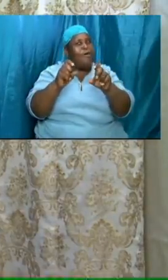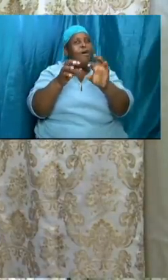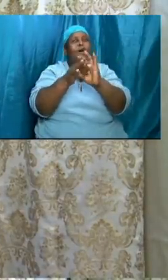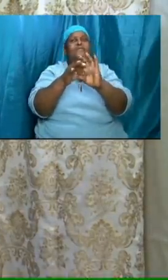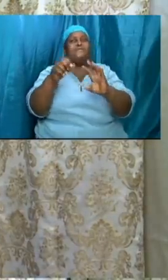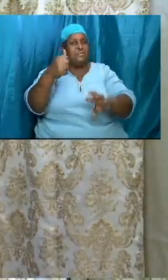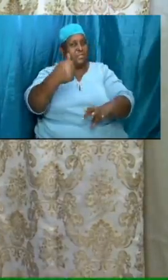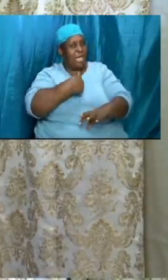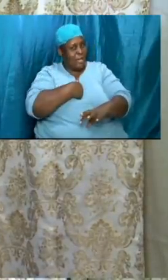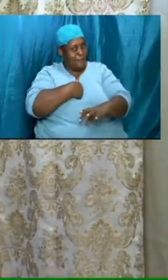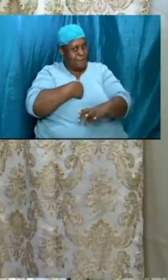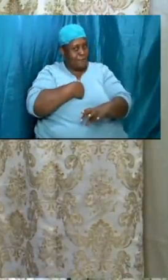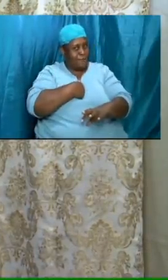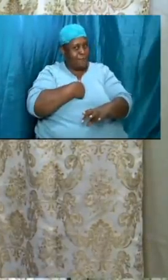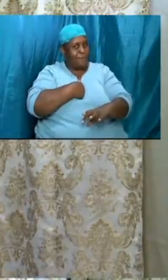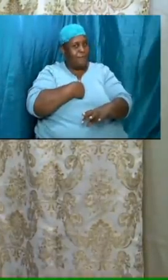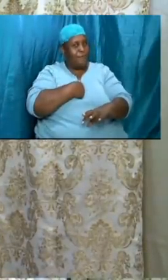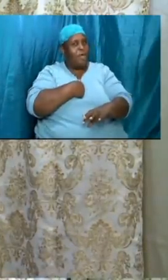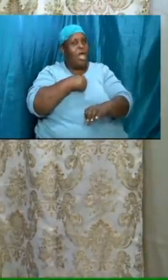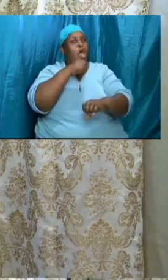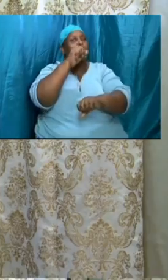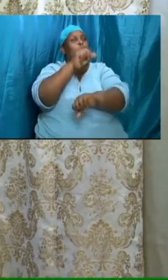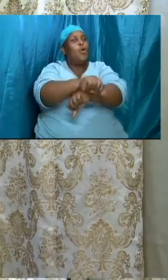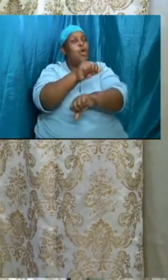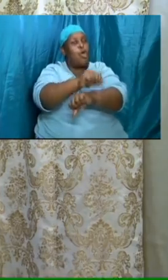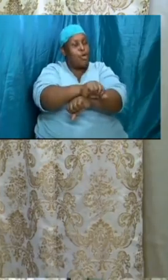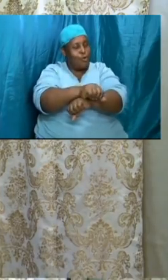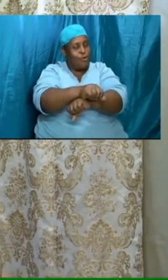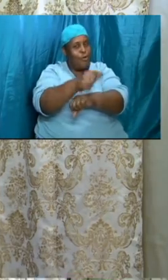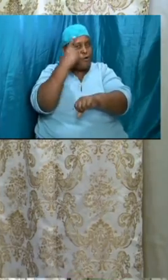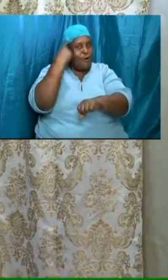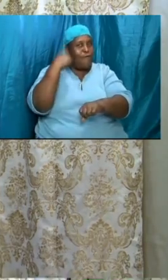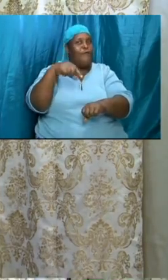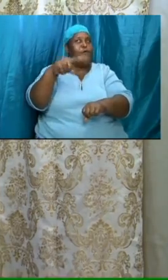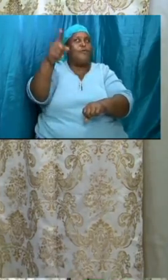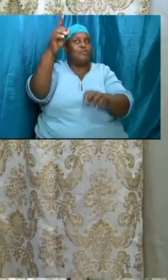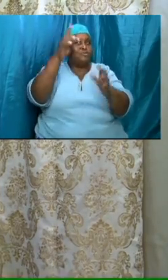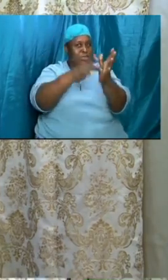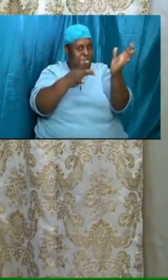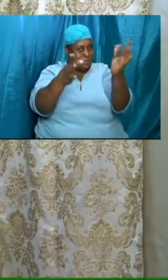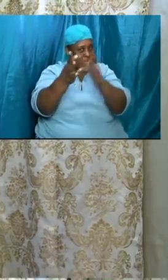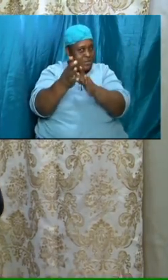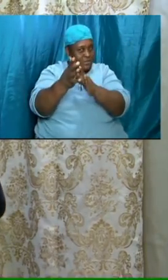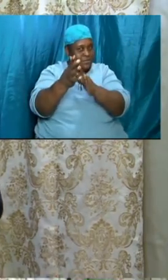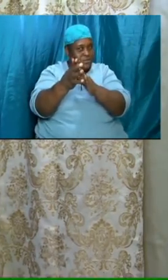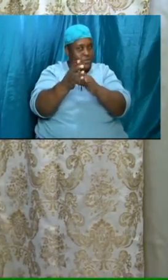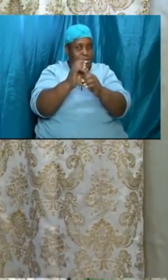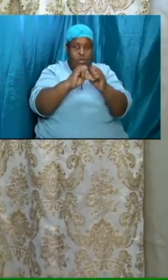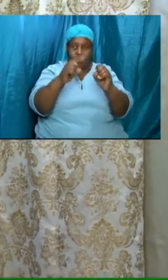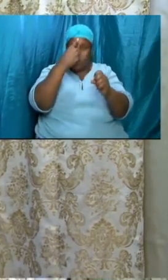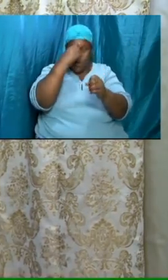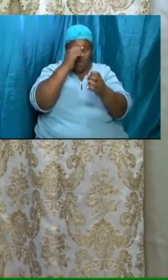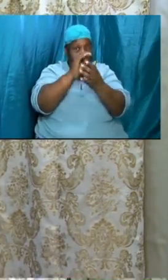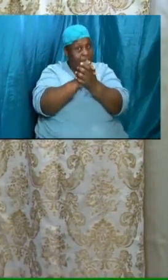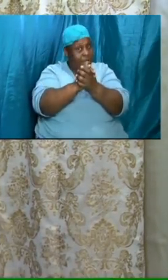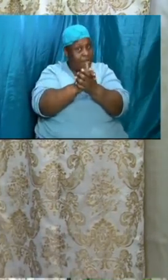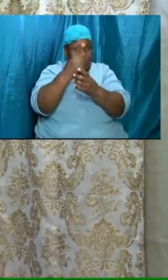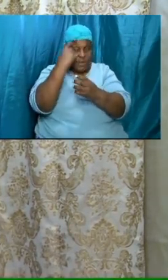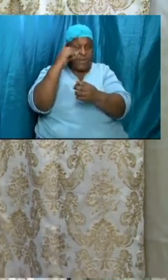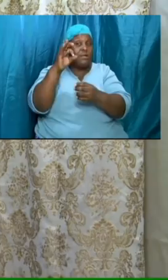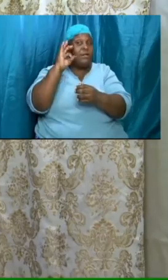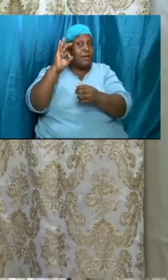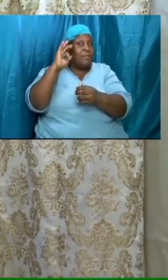him don't believe that because pastor is not seeing you don't believe that because brother daily and brother